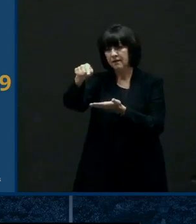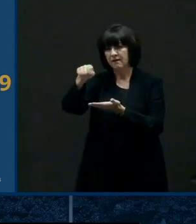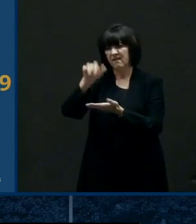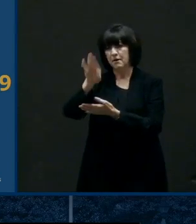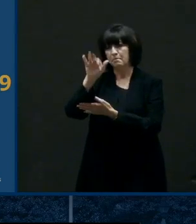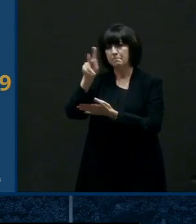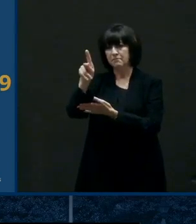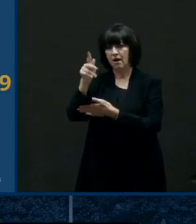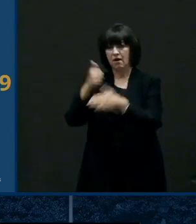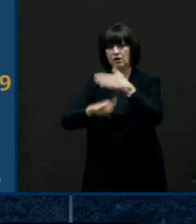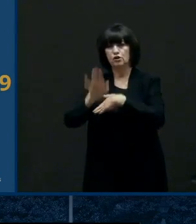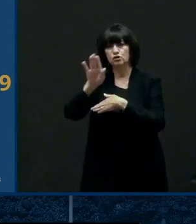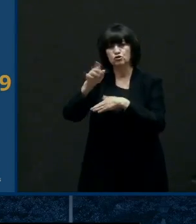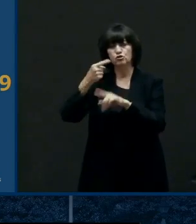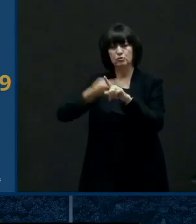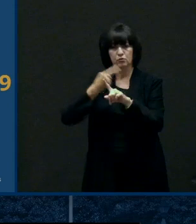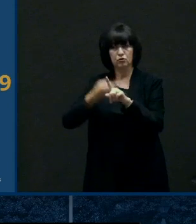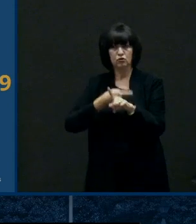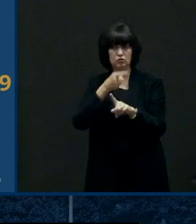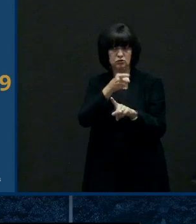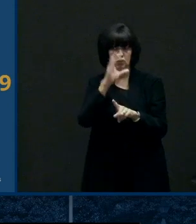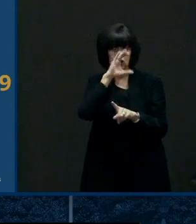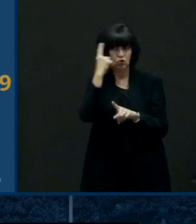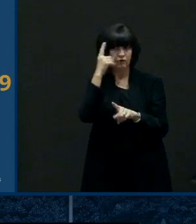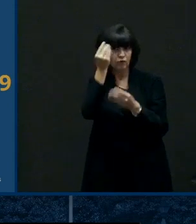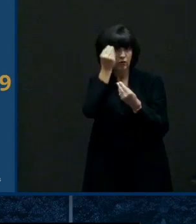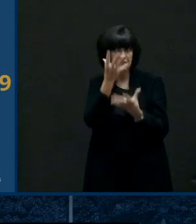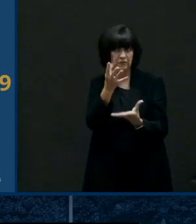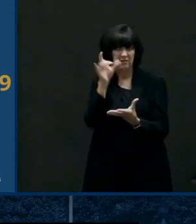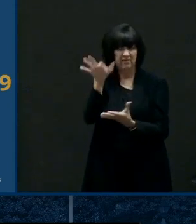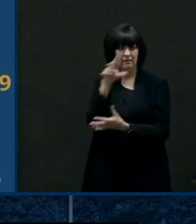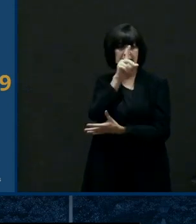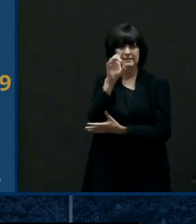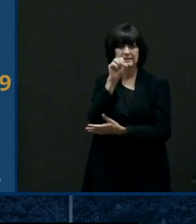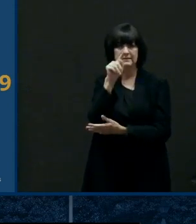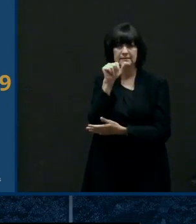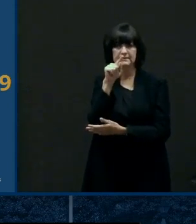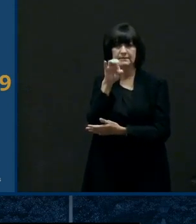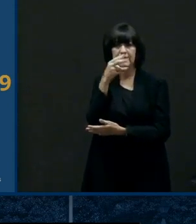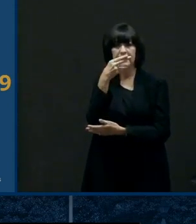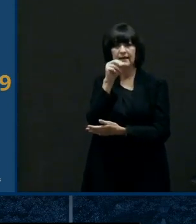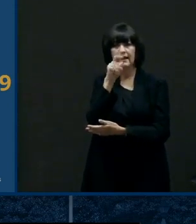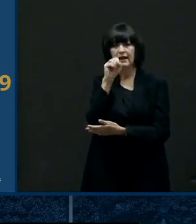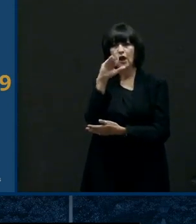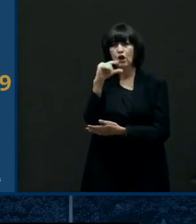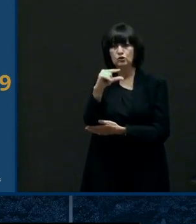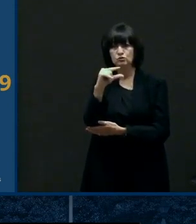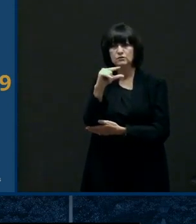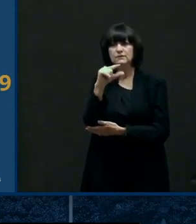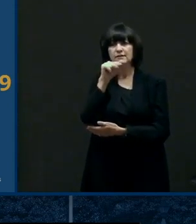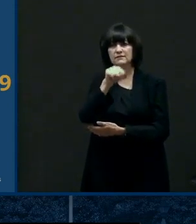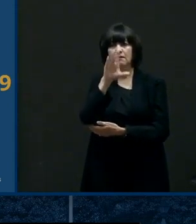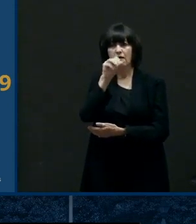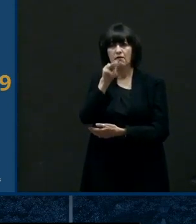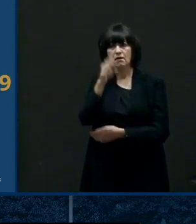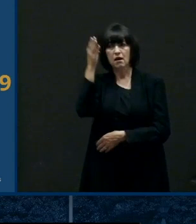mortgage assistance you can find it at de state housing dot com slash covid19